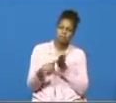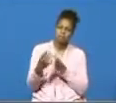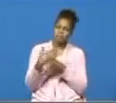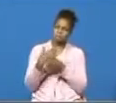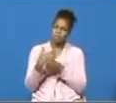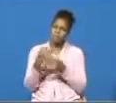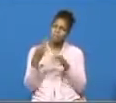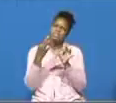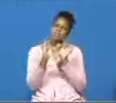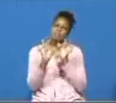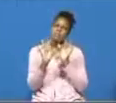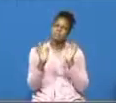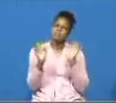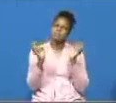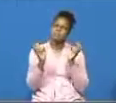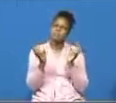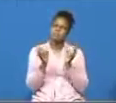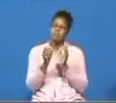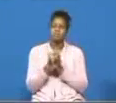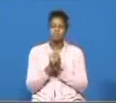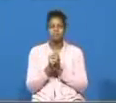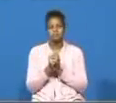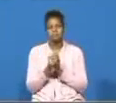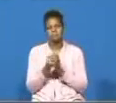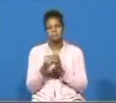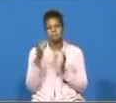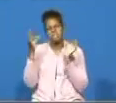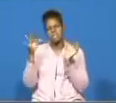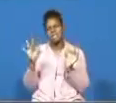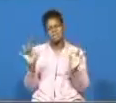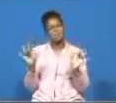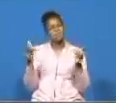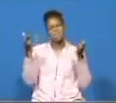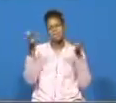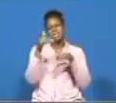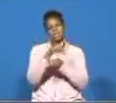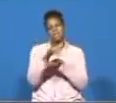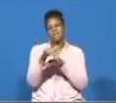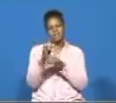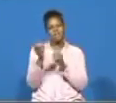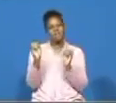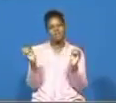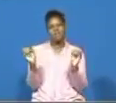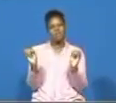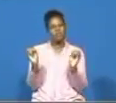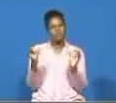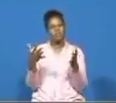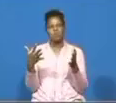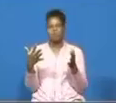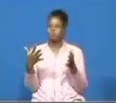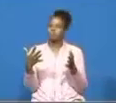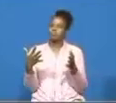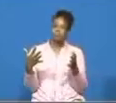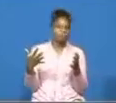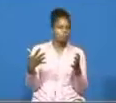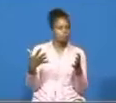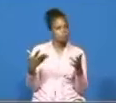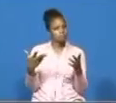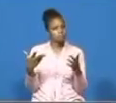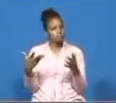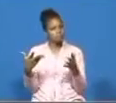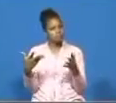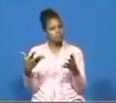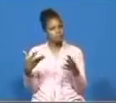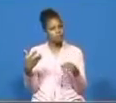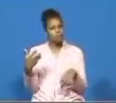just decided just to uh take it light this evening no form of heavier stuff even as we